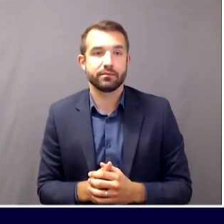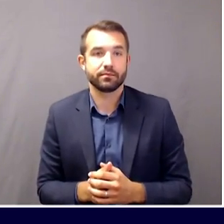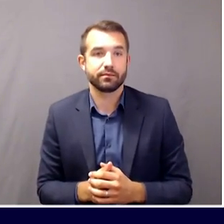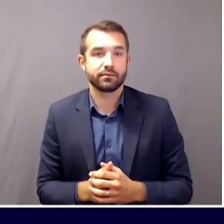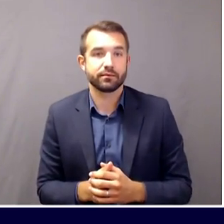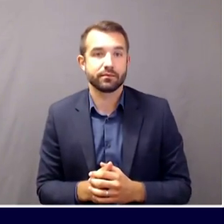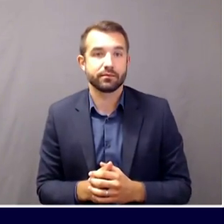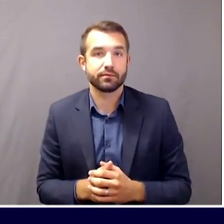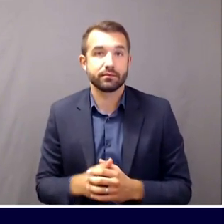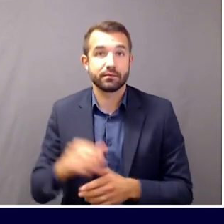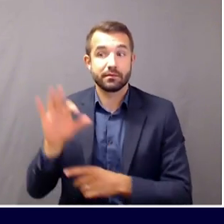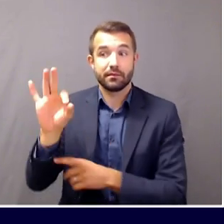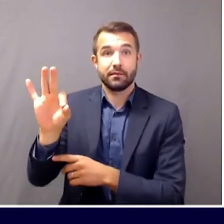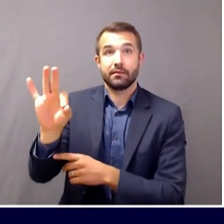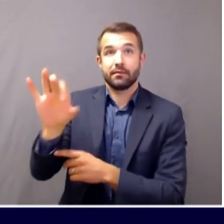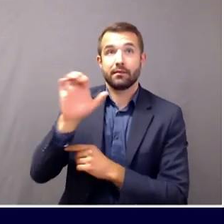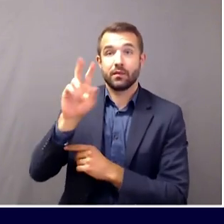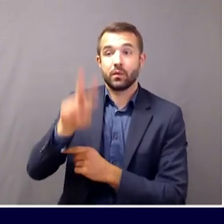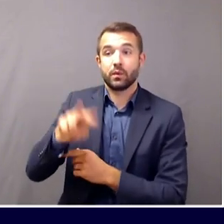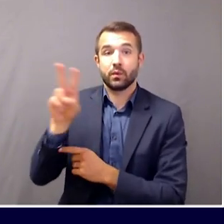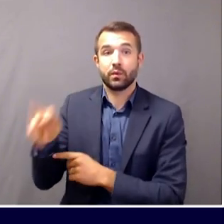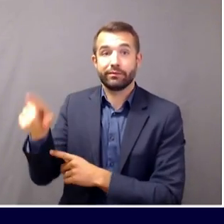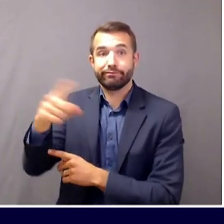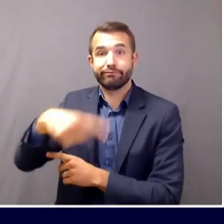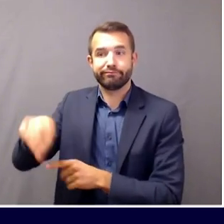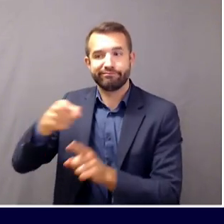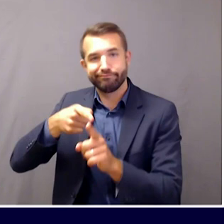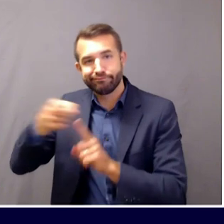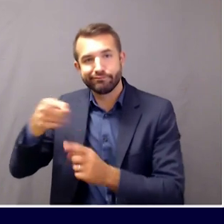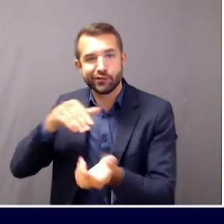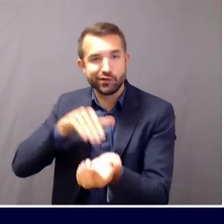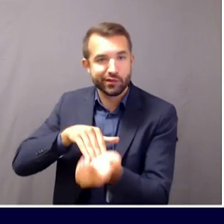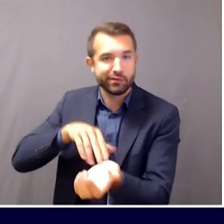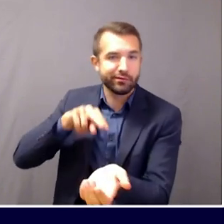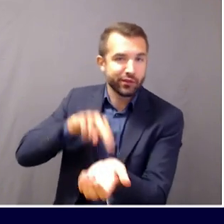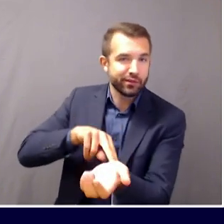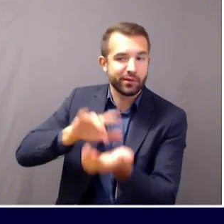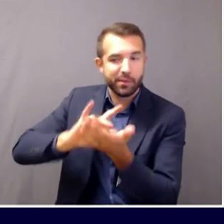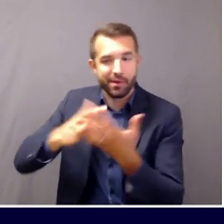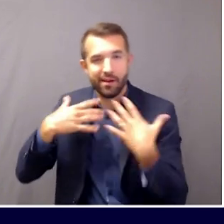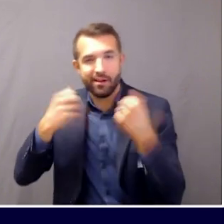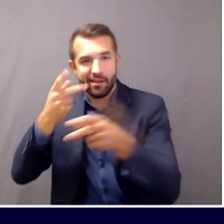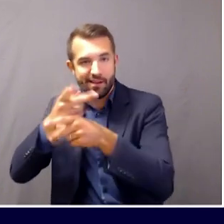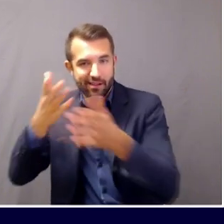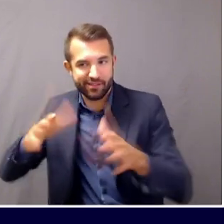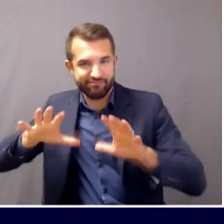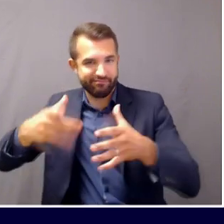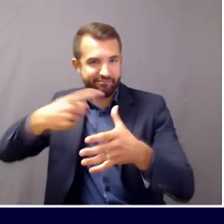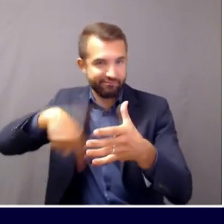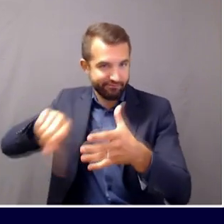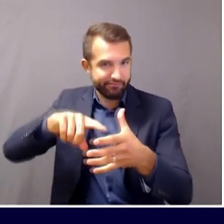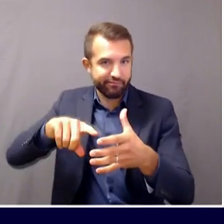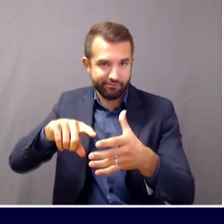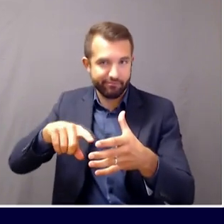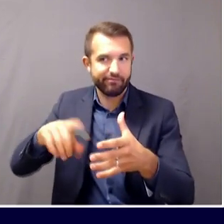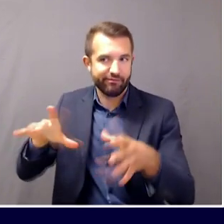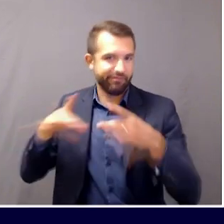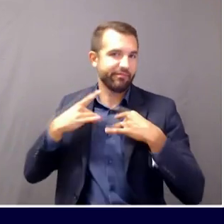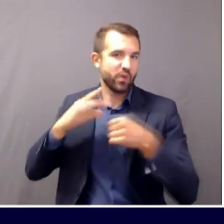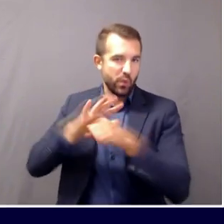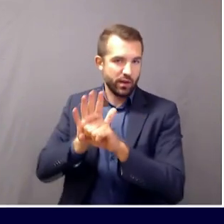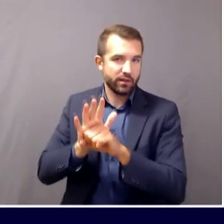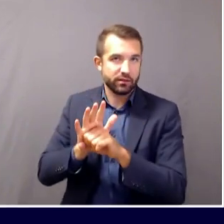922 are among healthcare workers. Of those healthcare workers with COVID-19,